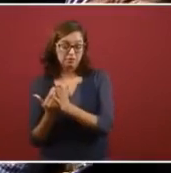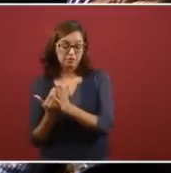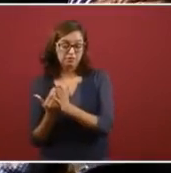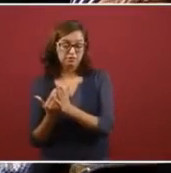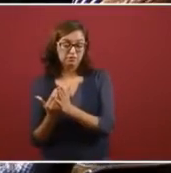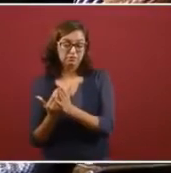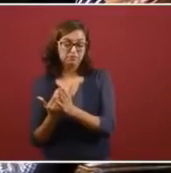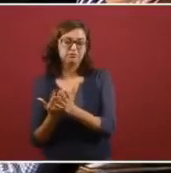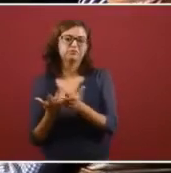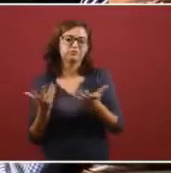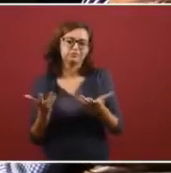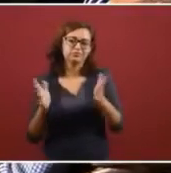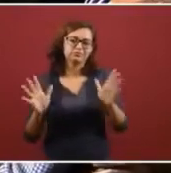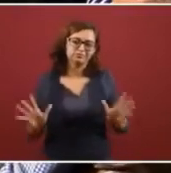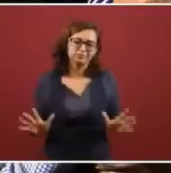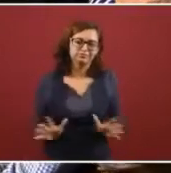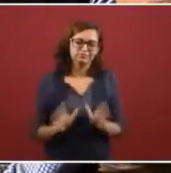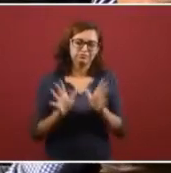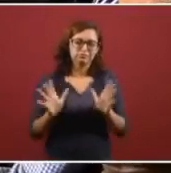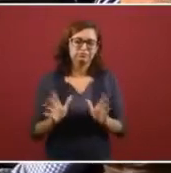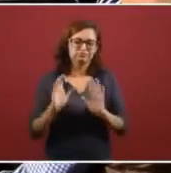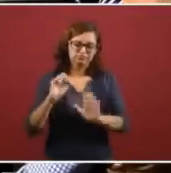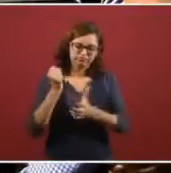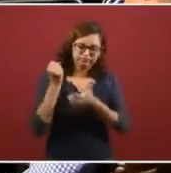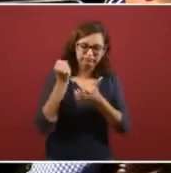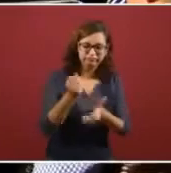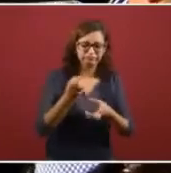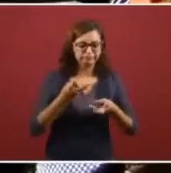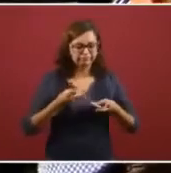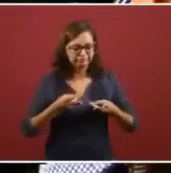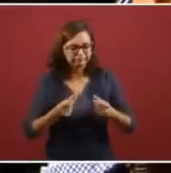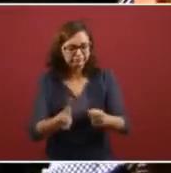for investment.